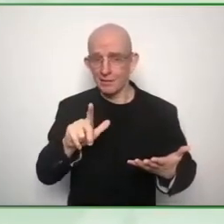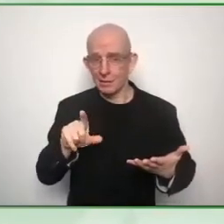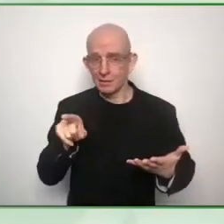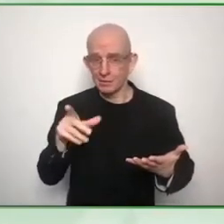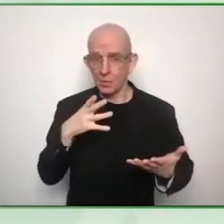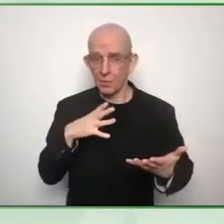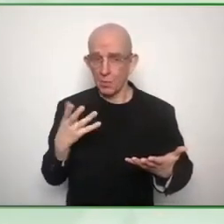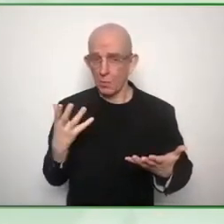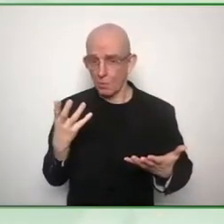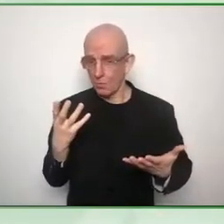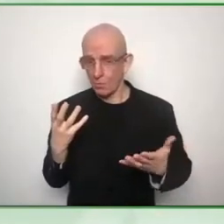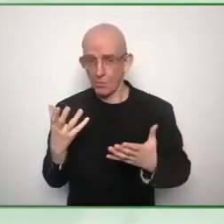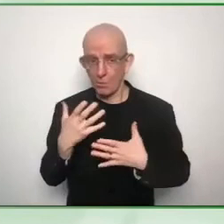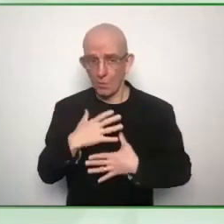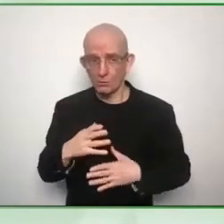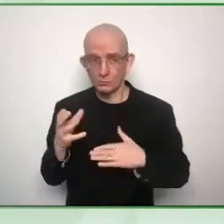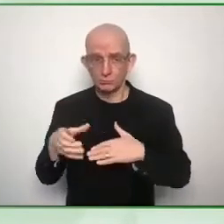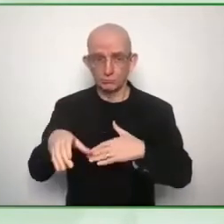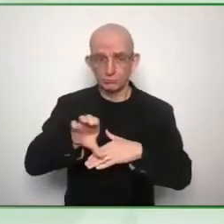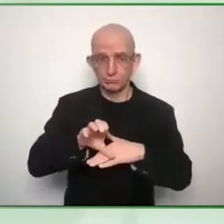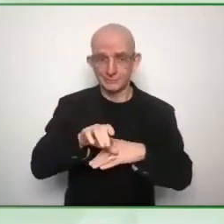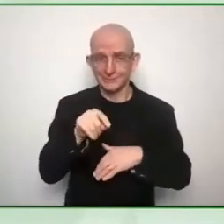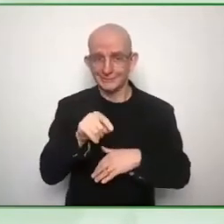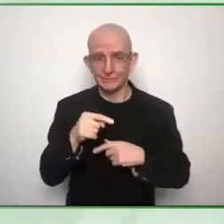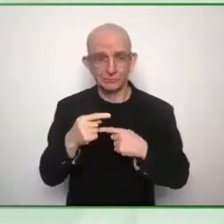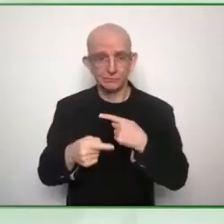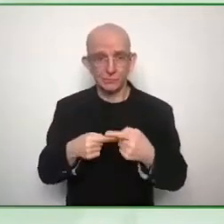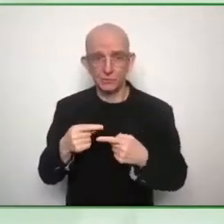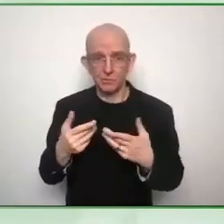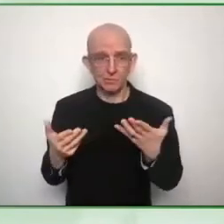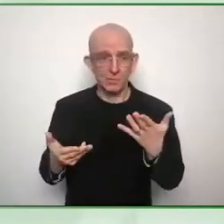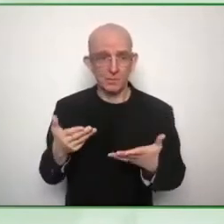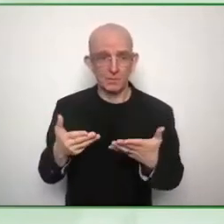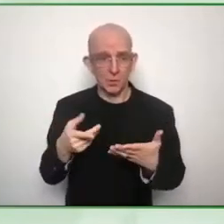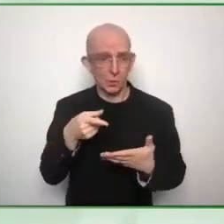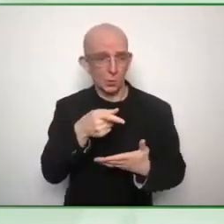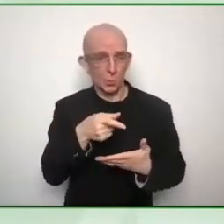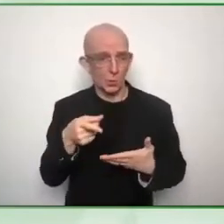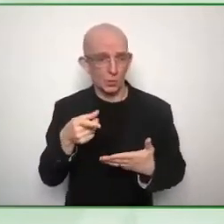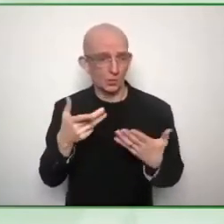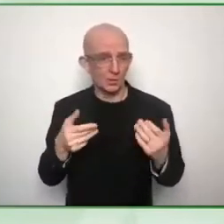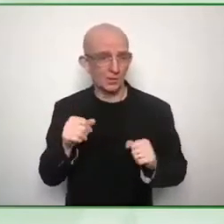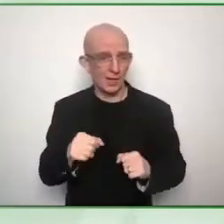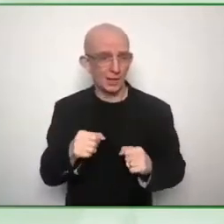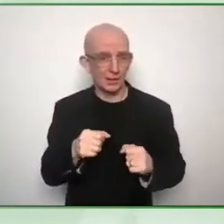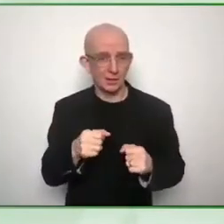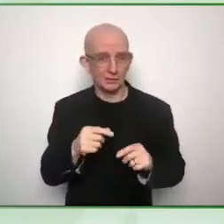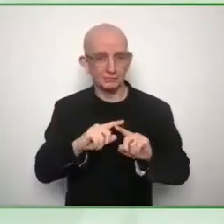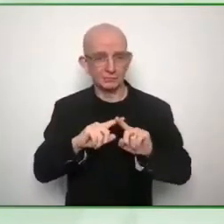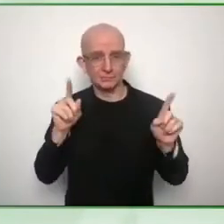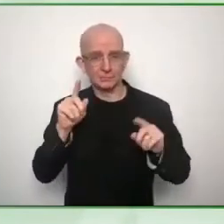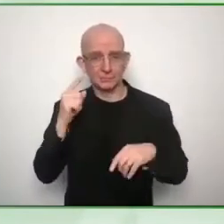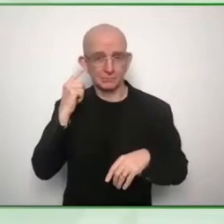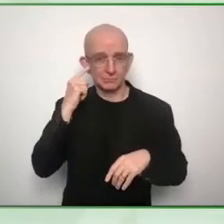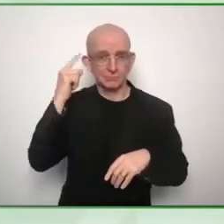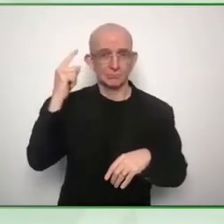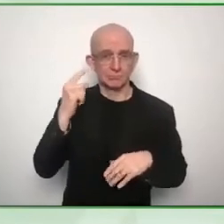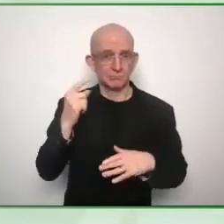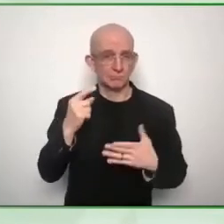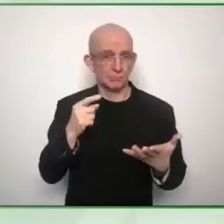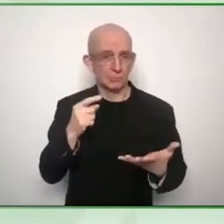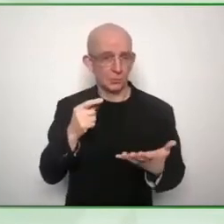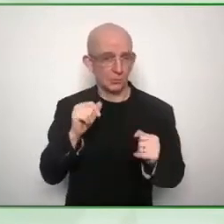uh oh yeah um basically i i would like to add to brett's sentiment there that um